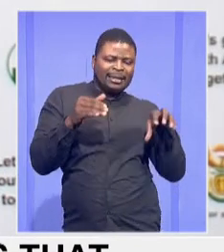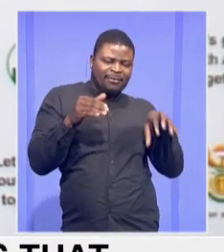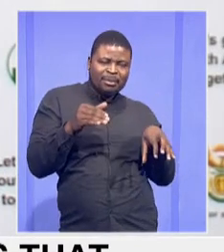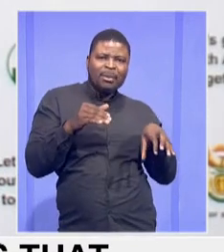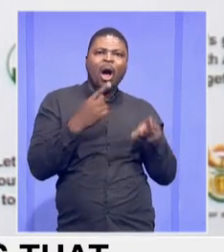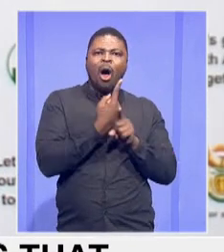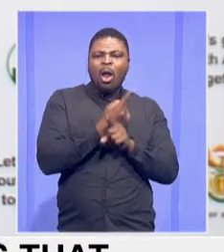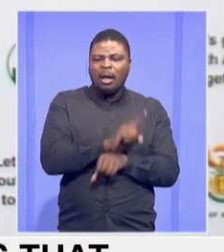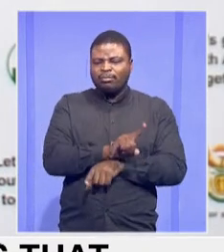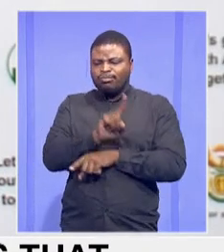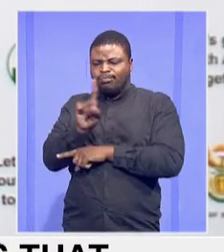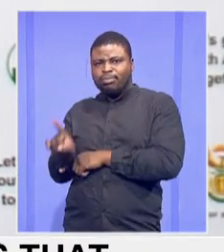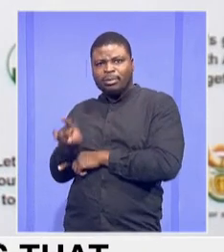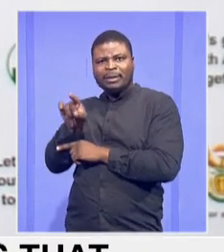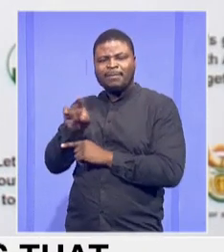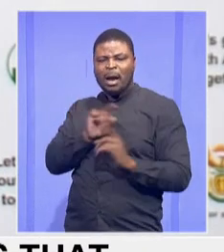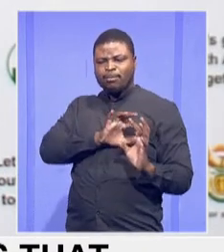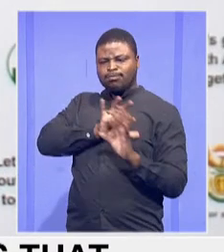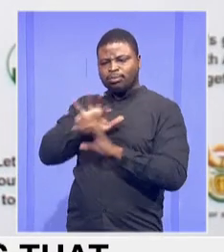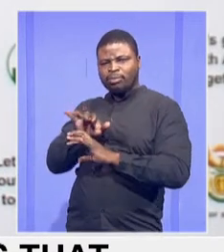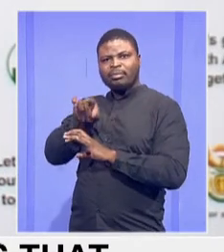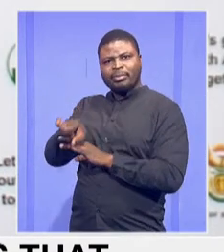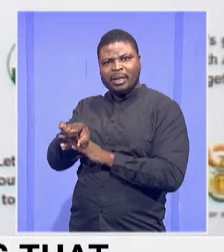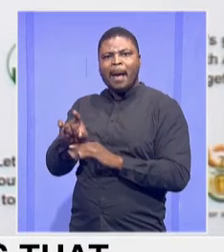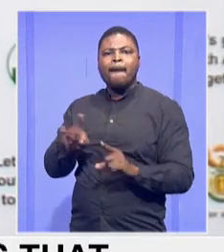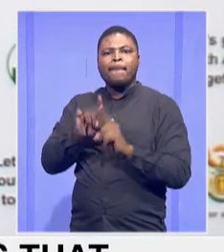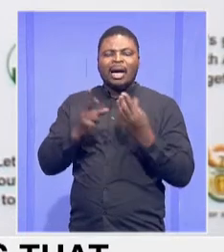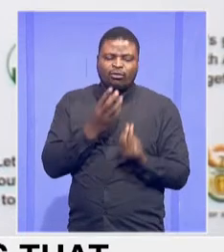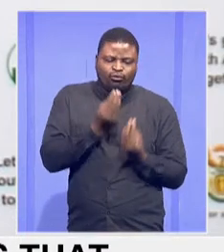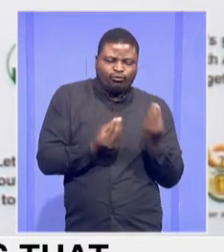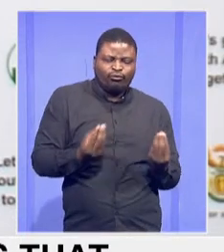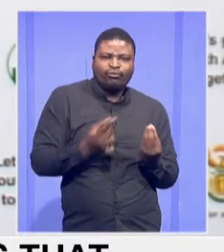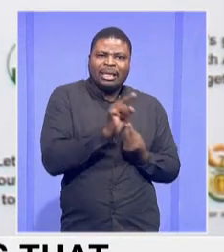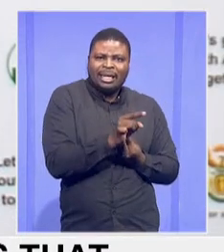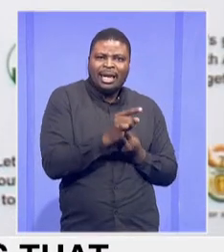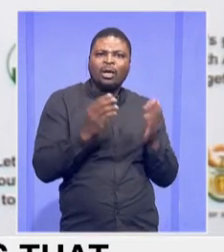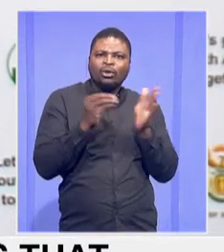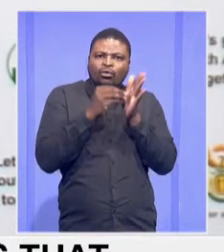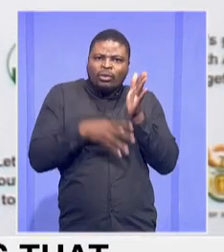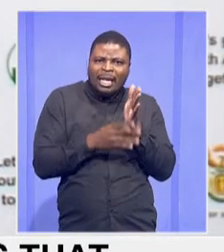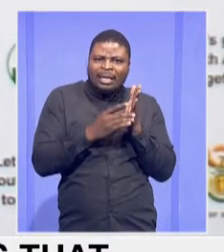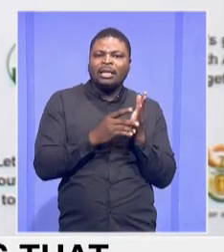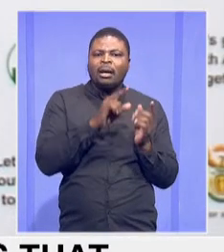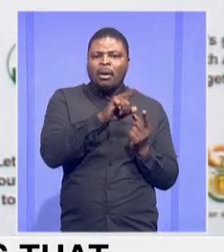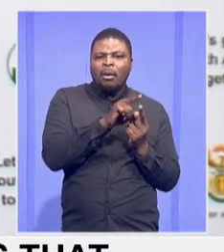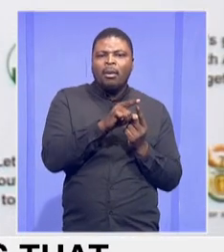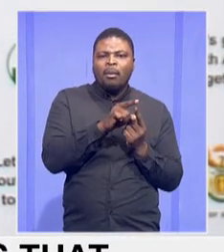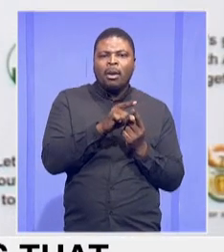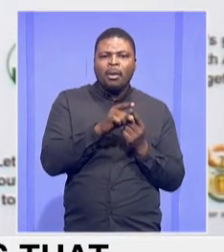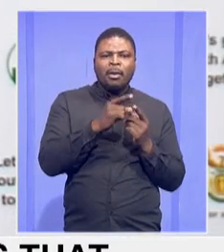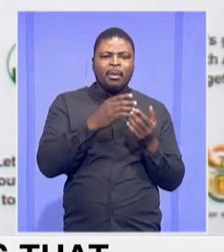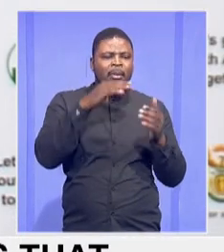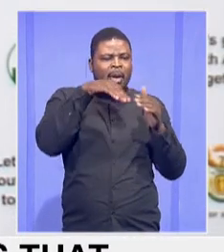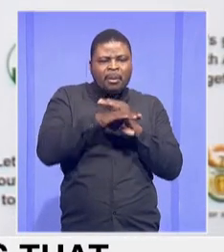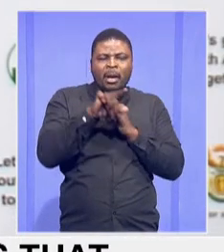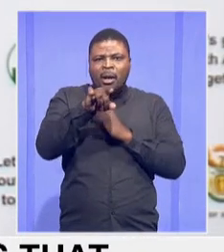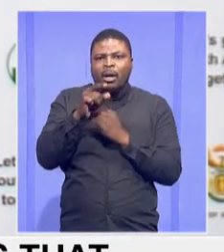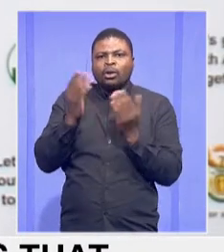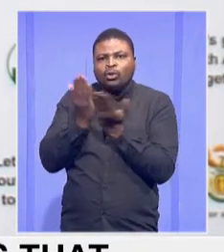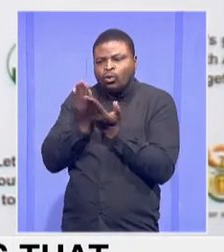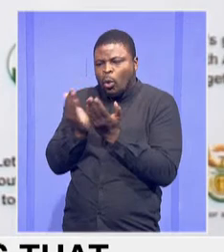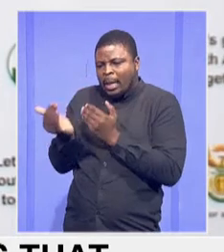learners or even adults, you know, to go to the nearby school, which will be across the mountain